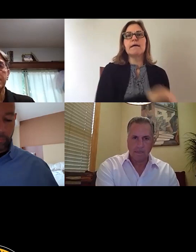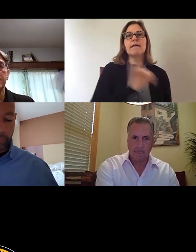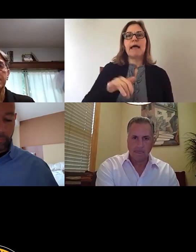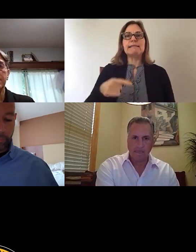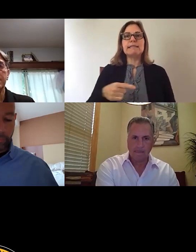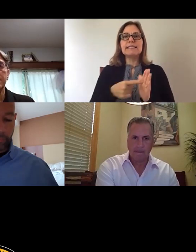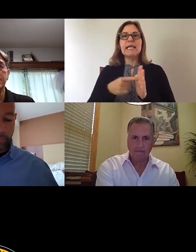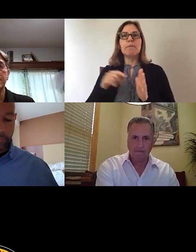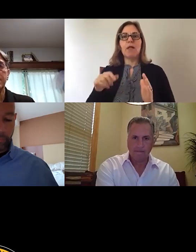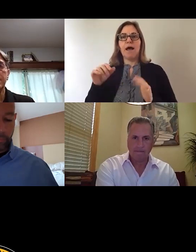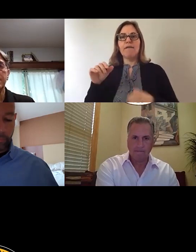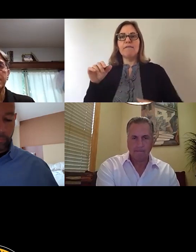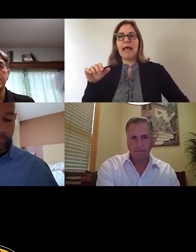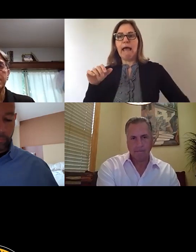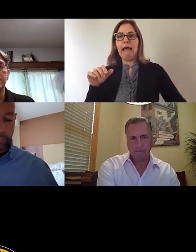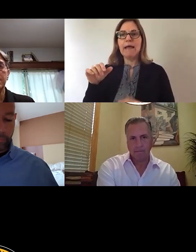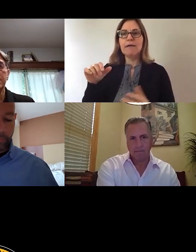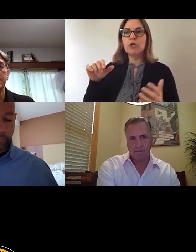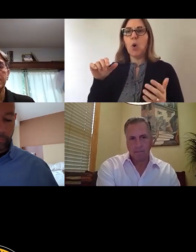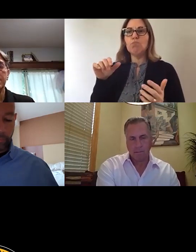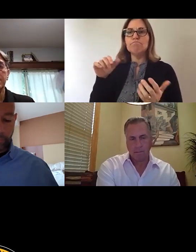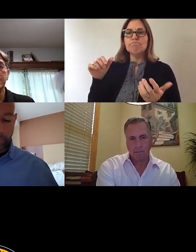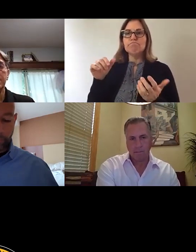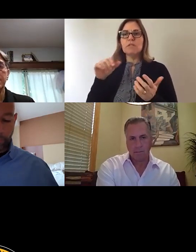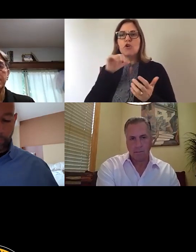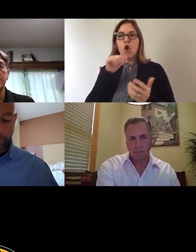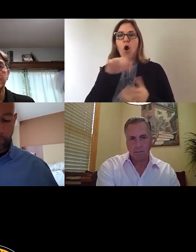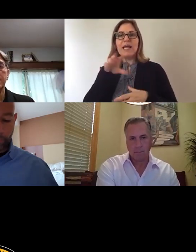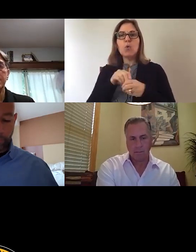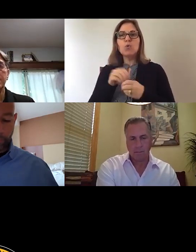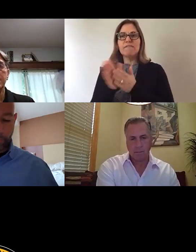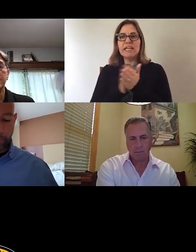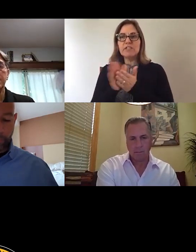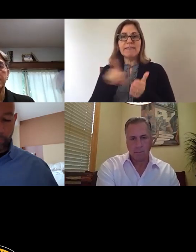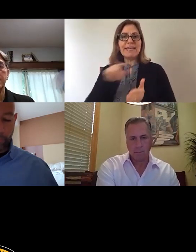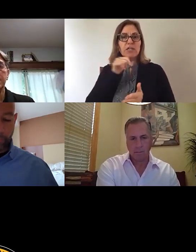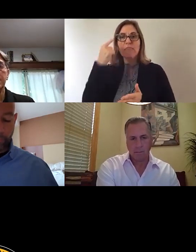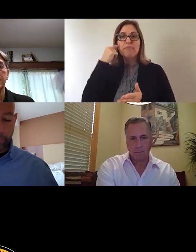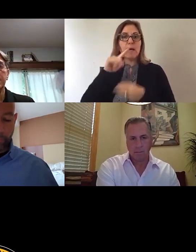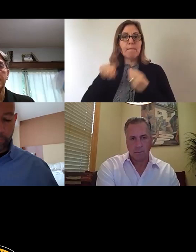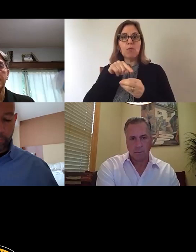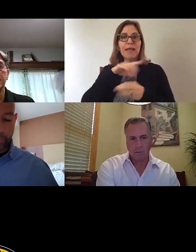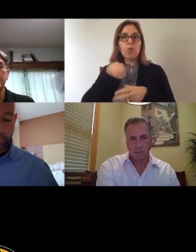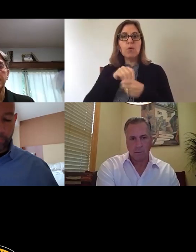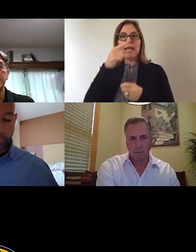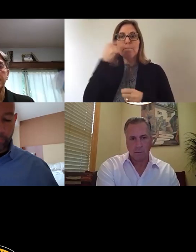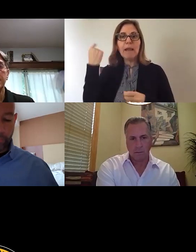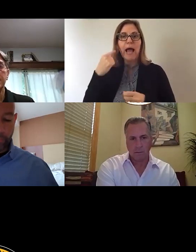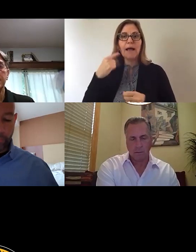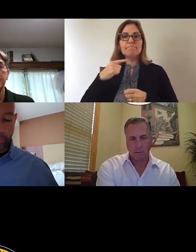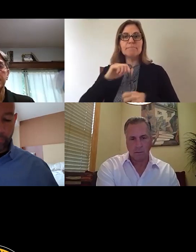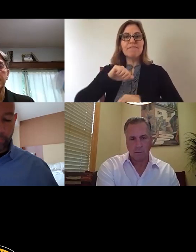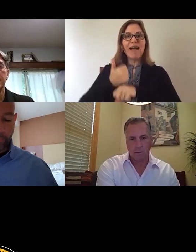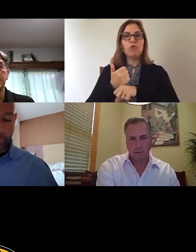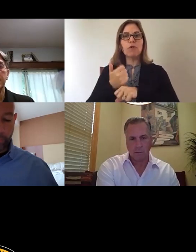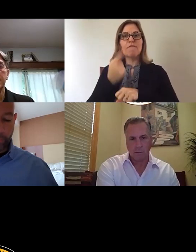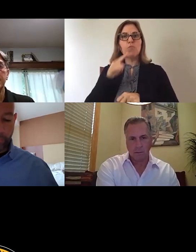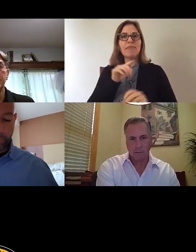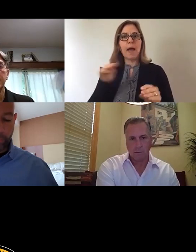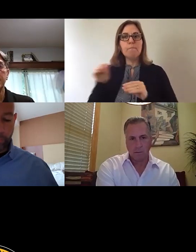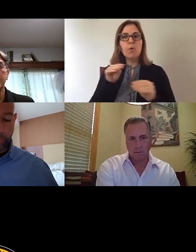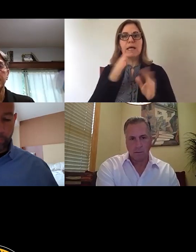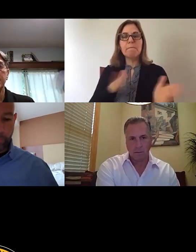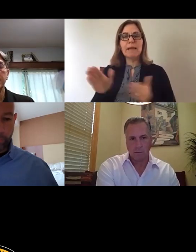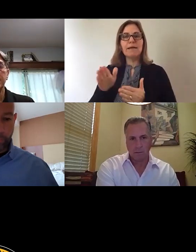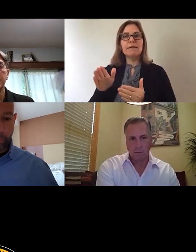They didn't even think to include a black founder in with this mobility plan. They rather partner with out-of-town companies to test pilots instead of